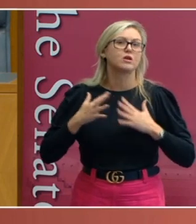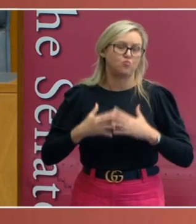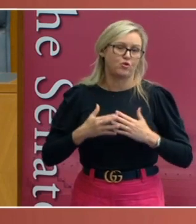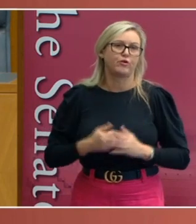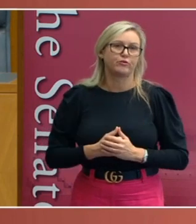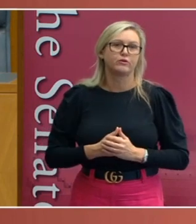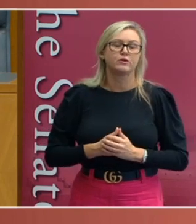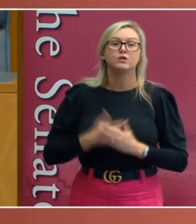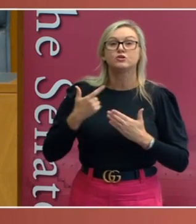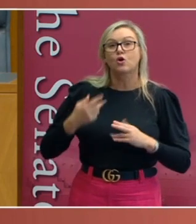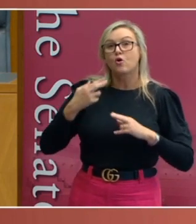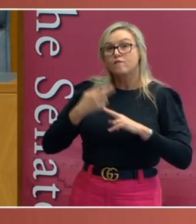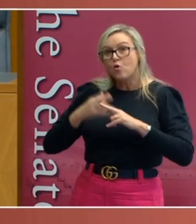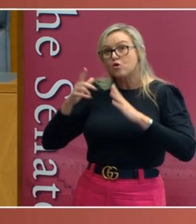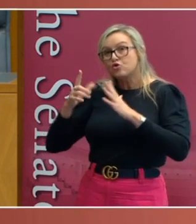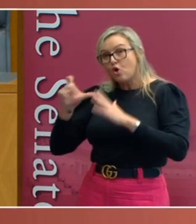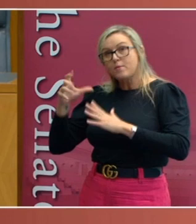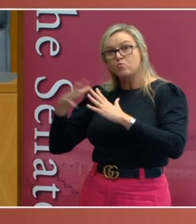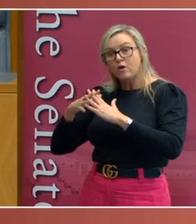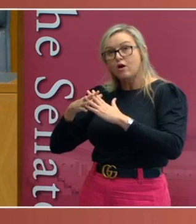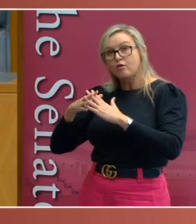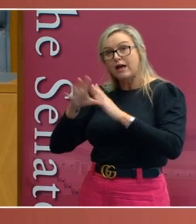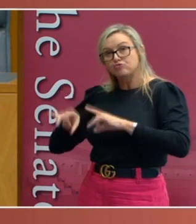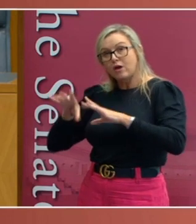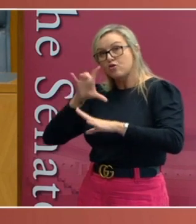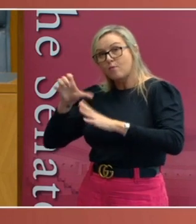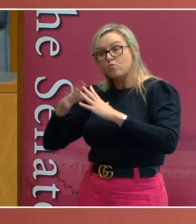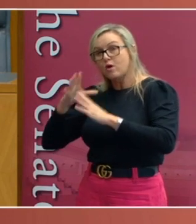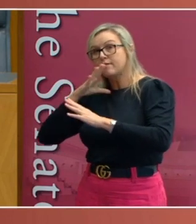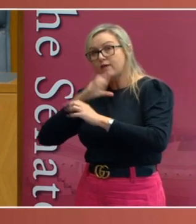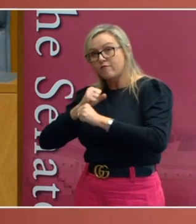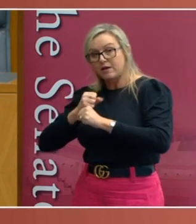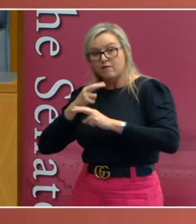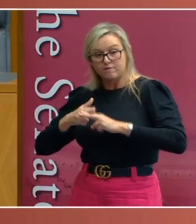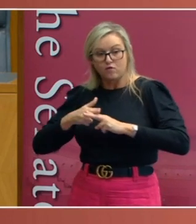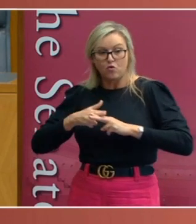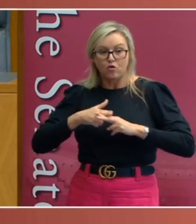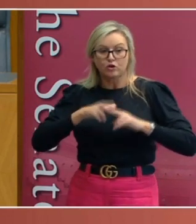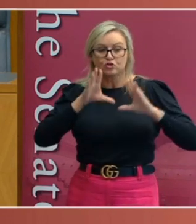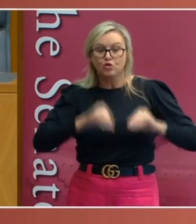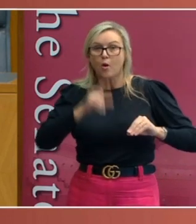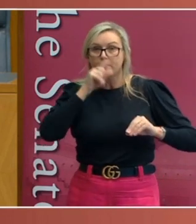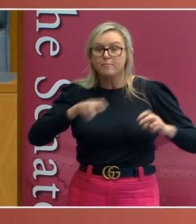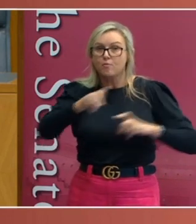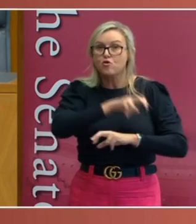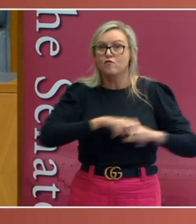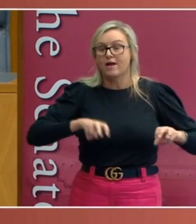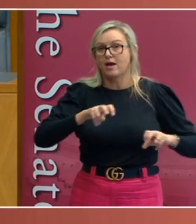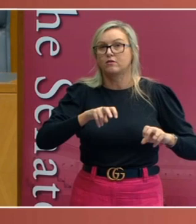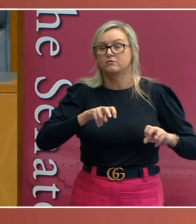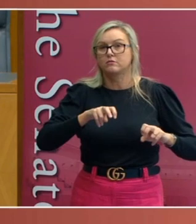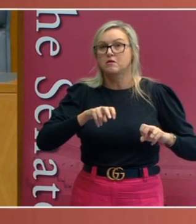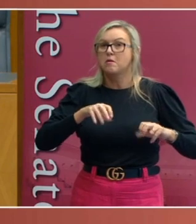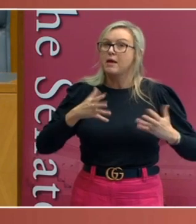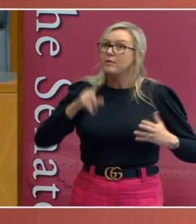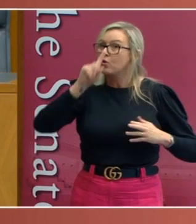legislation to give effect to this right of freedom of movement would probably not have been capable of overriding state